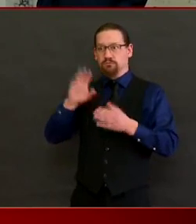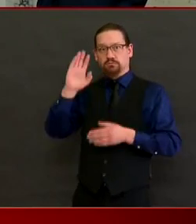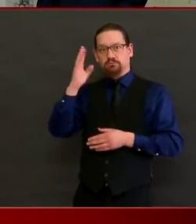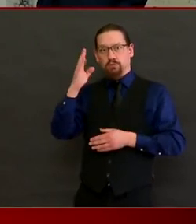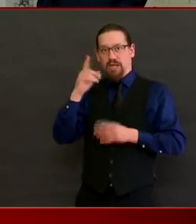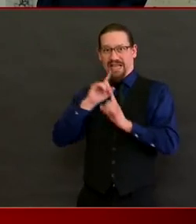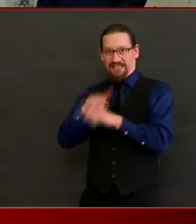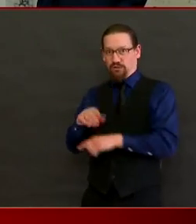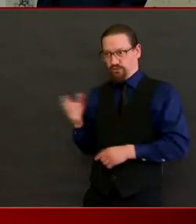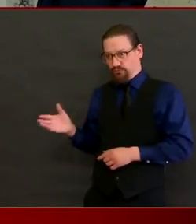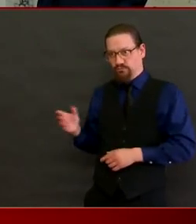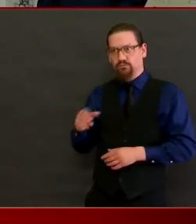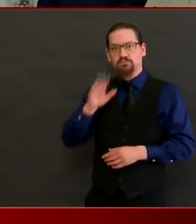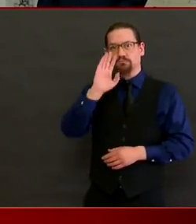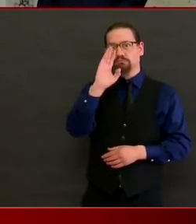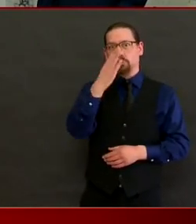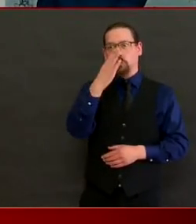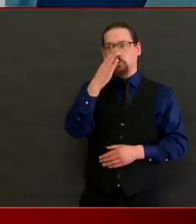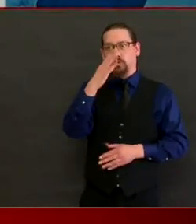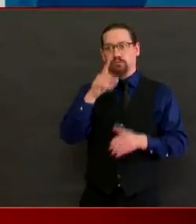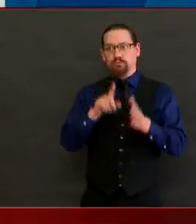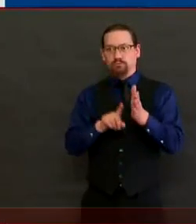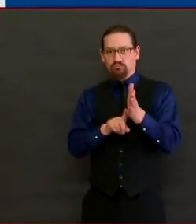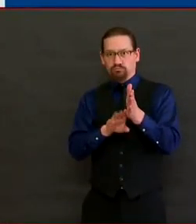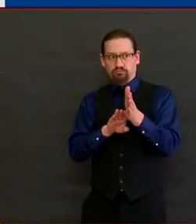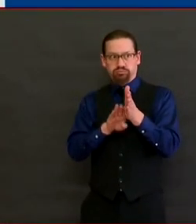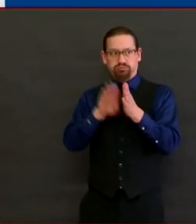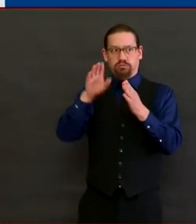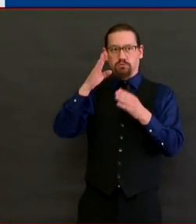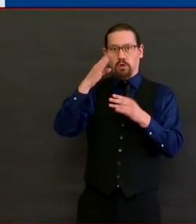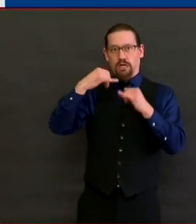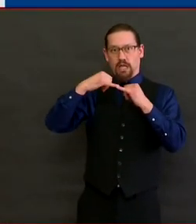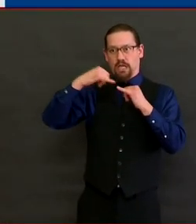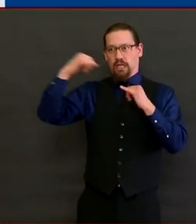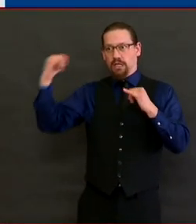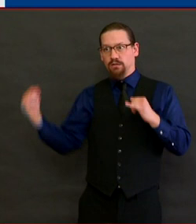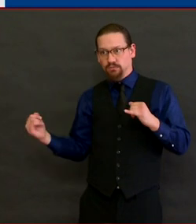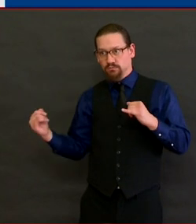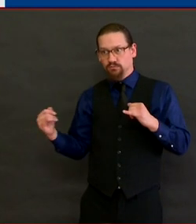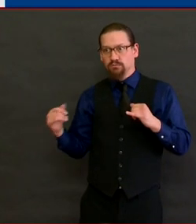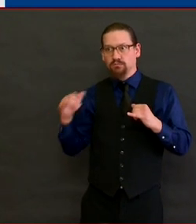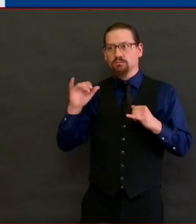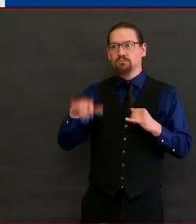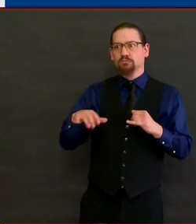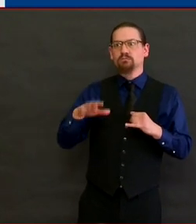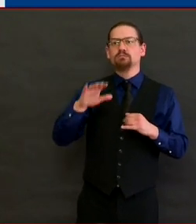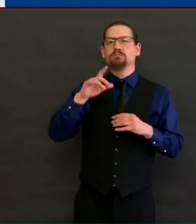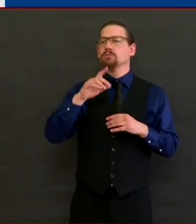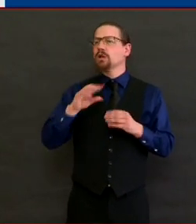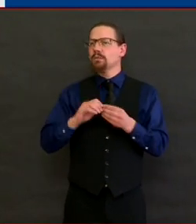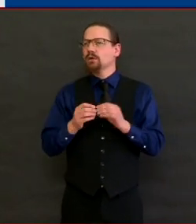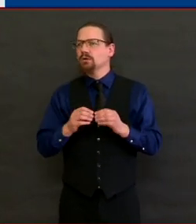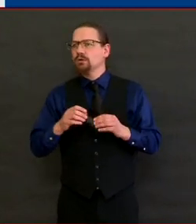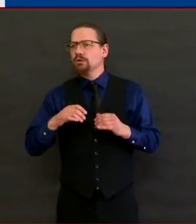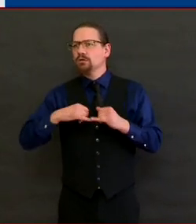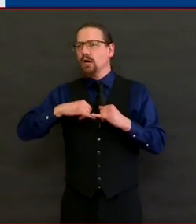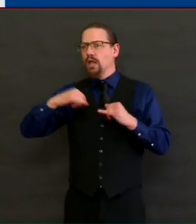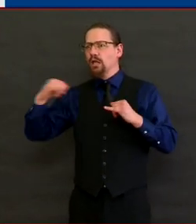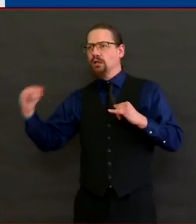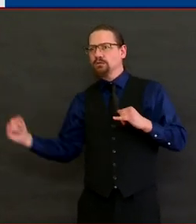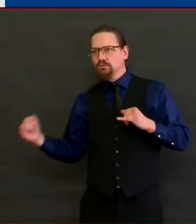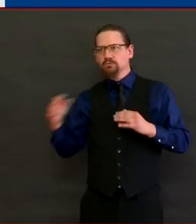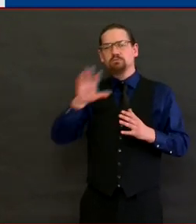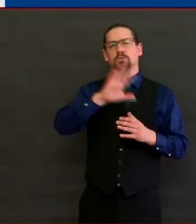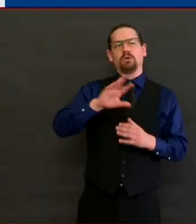2,000 deaths, and that would be through until October. And the red line